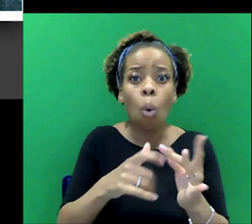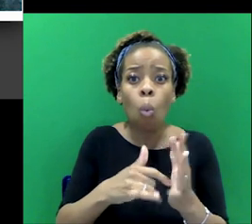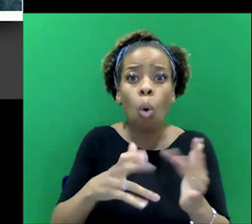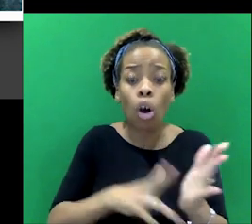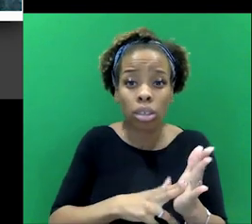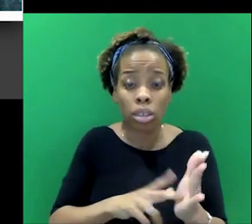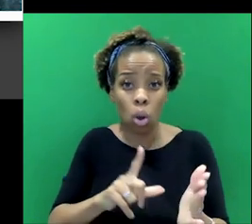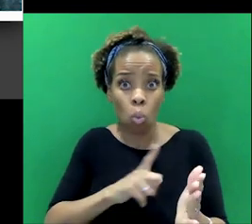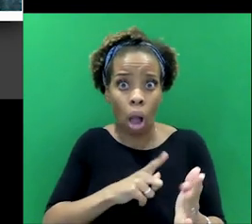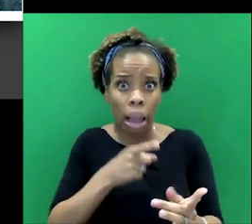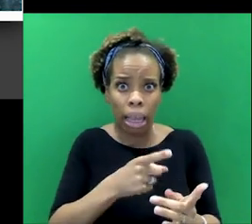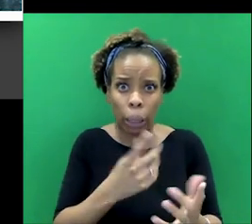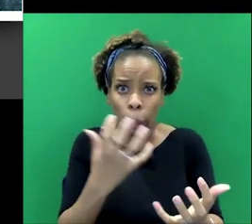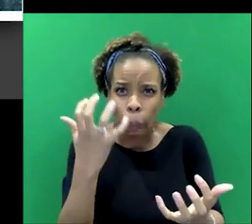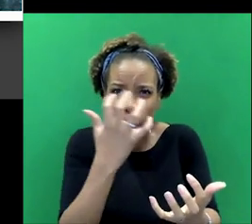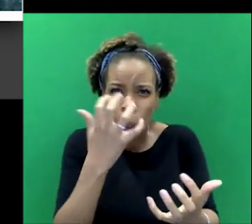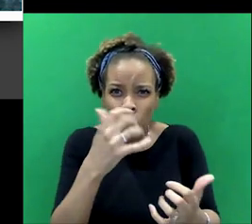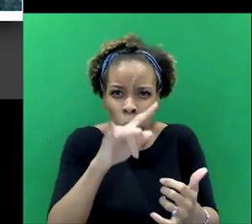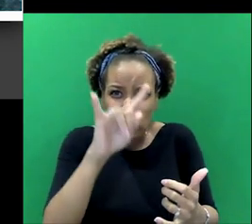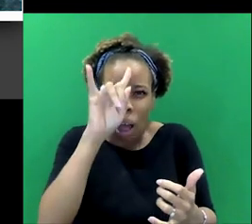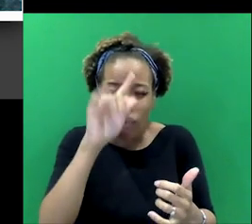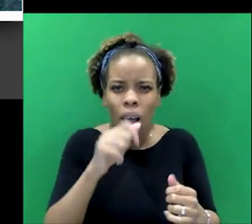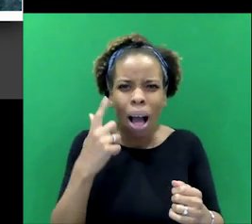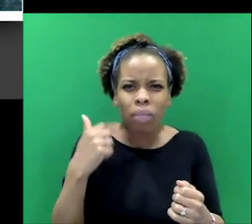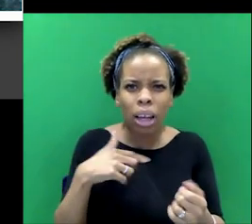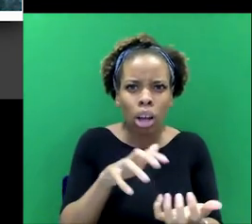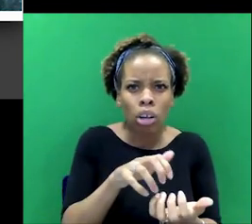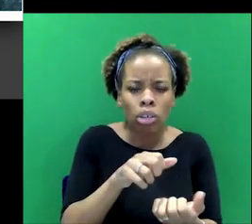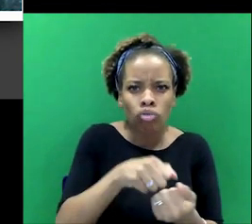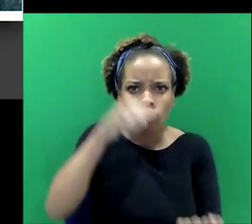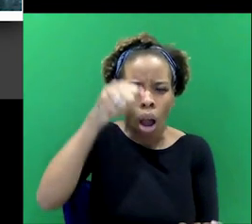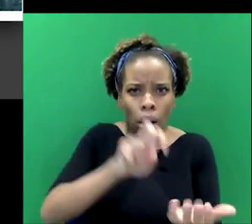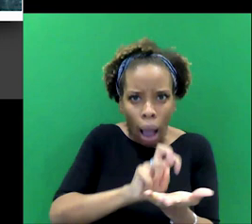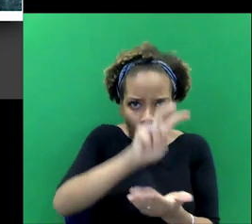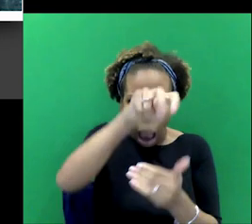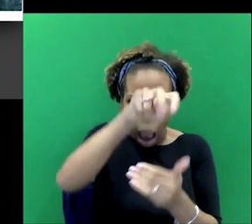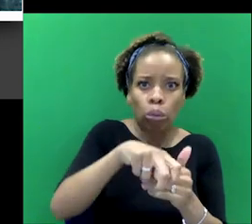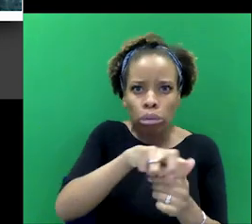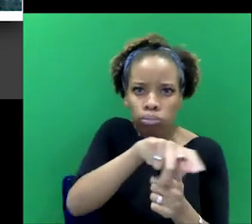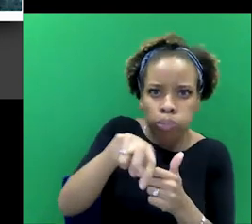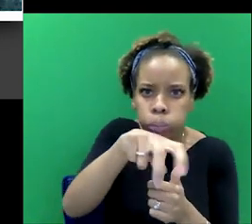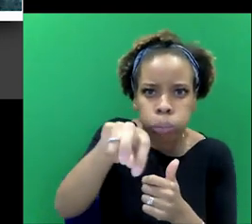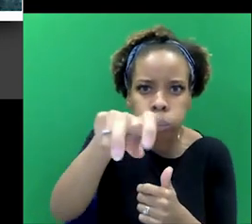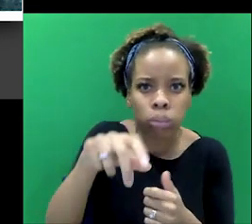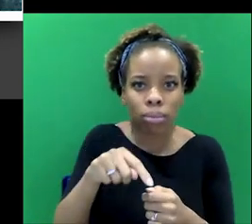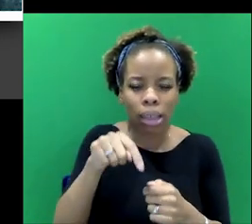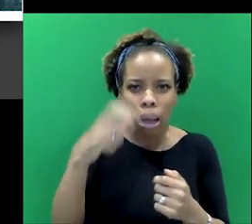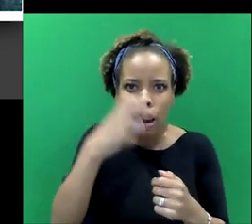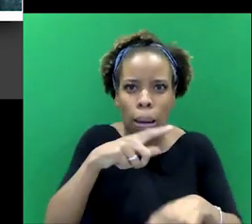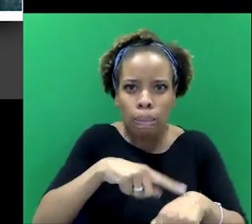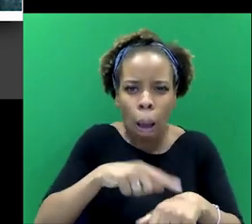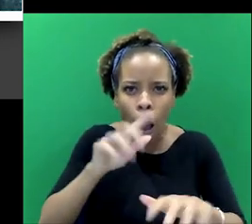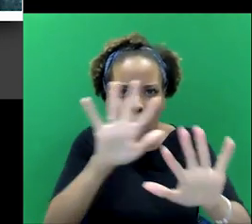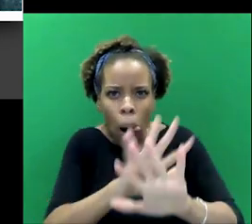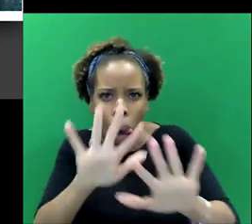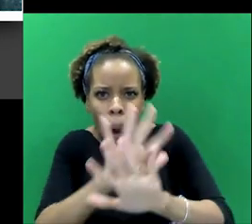devil himself. So, you know, this is a foreign... out of a trunk, doesn't he, in the middle of the night. And also, it's geographical and, and anthropological nonsense, isn't